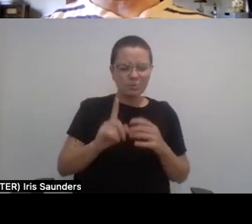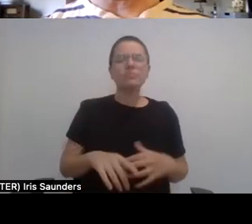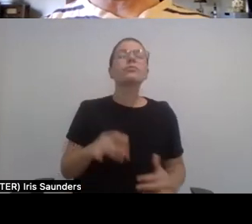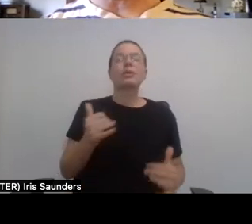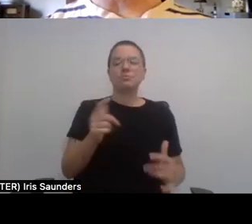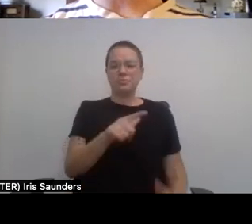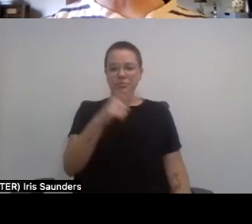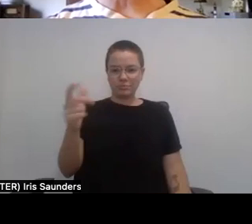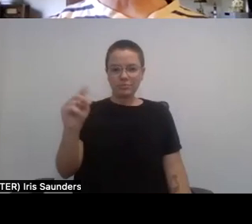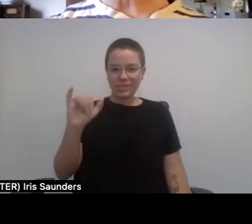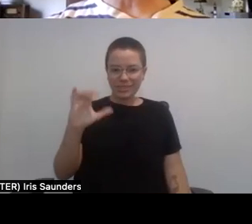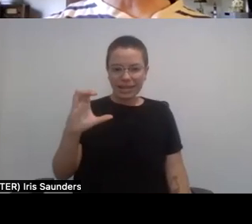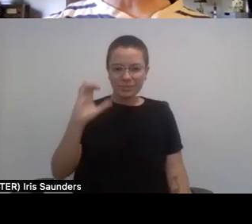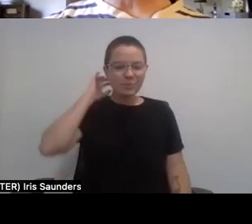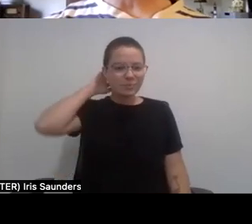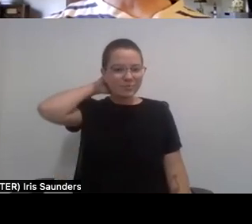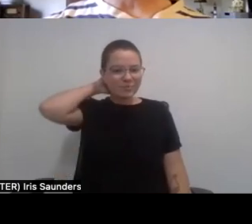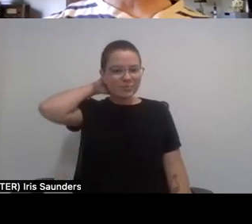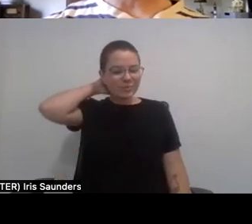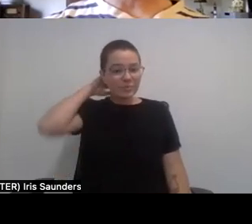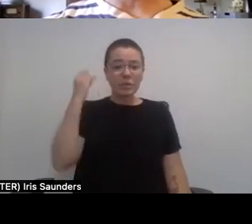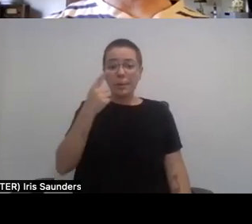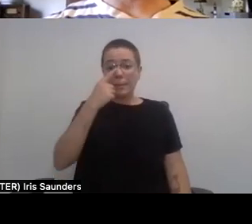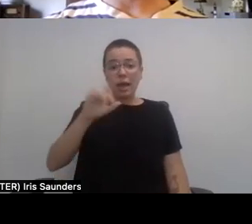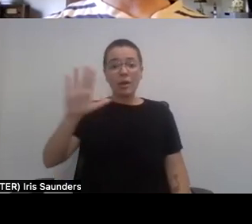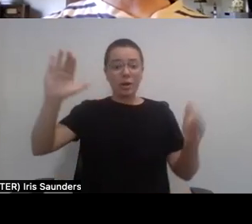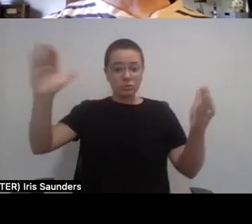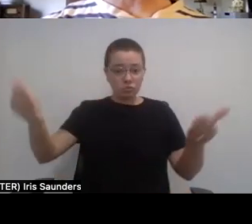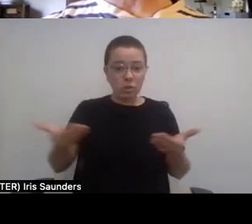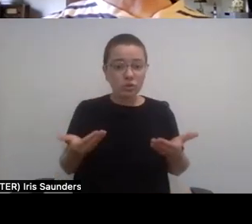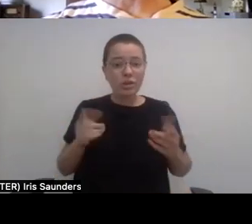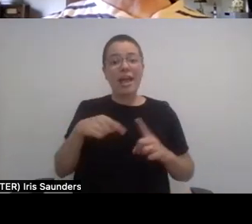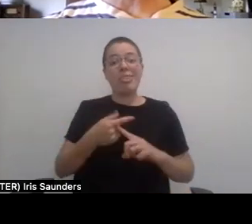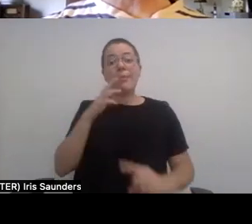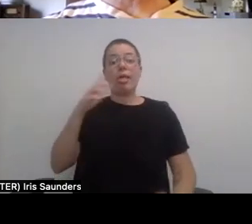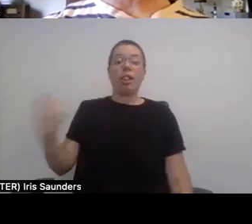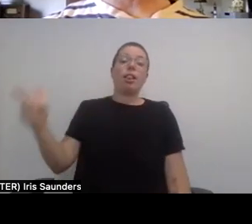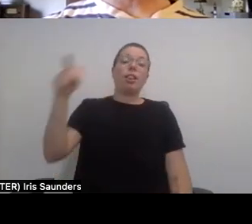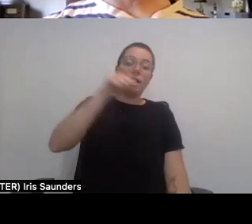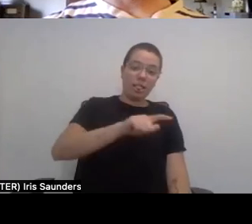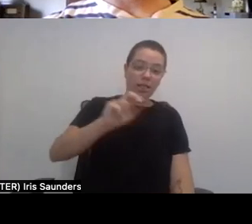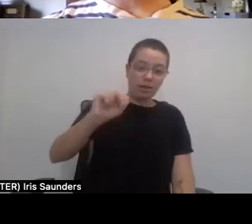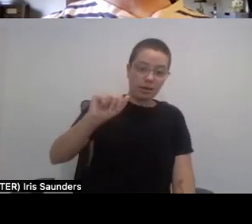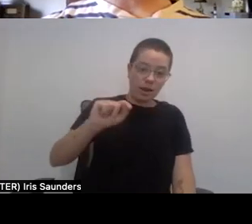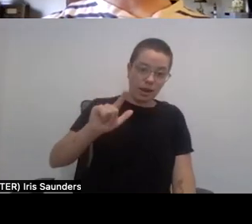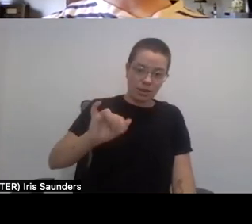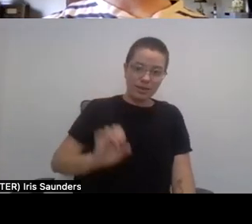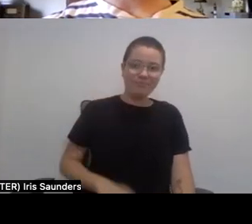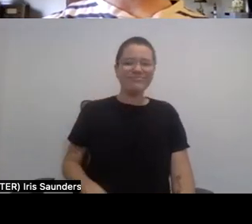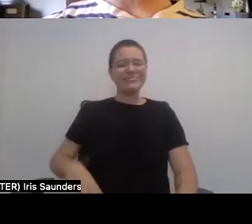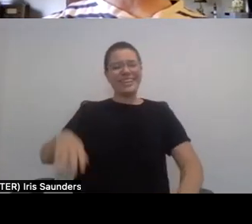it over to you if you don't mind giving us your introduction and then we will go back to Natalie. Yes. Hello.